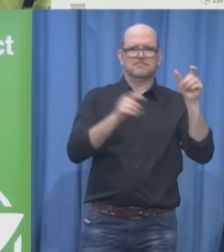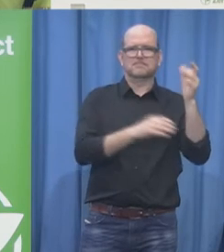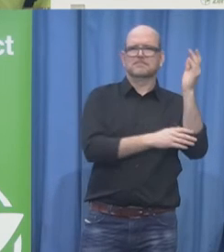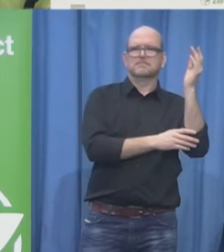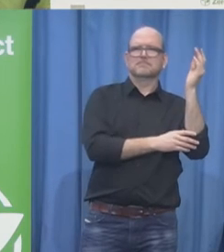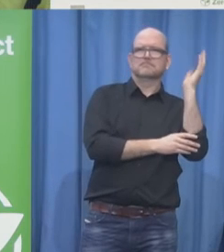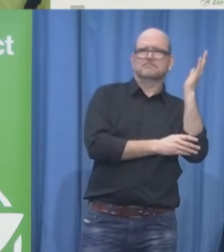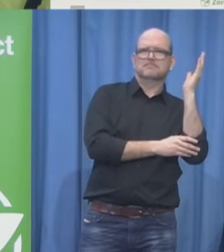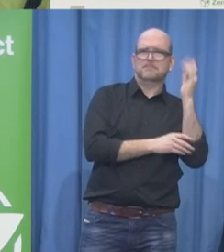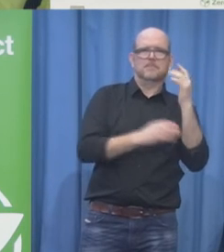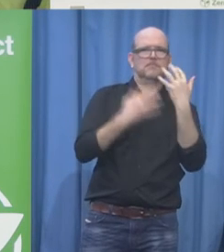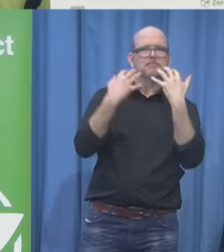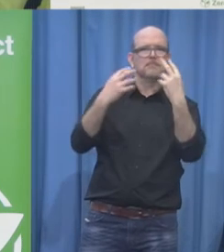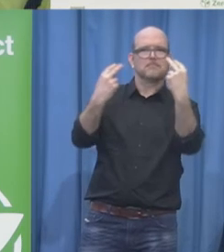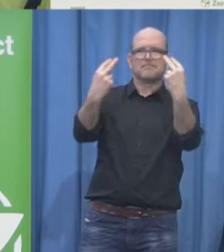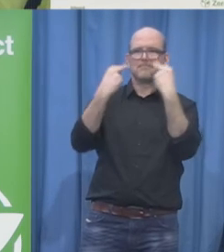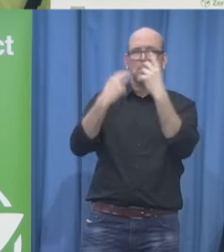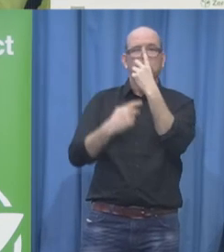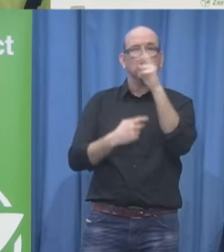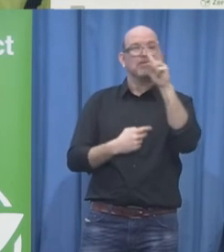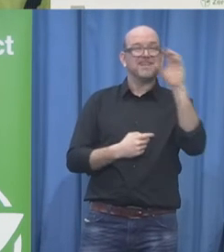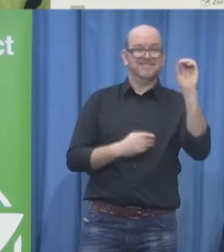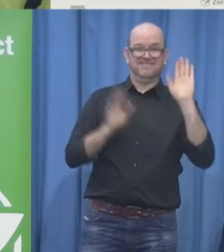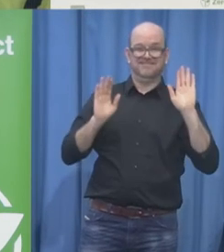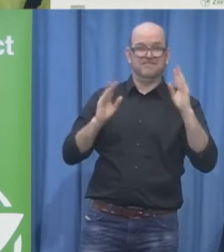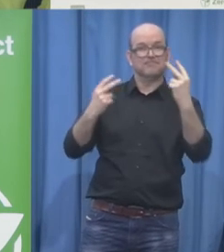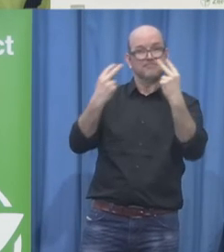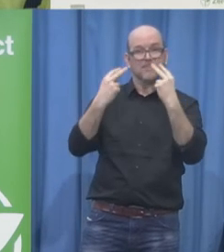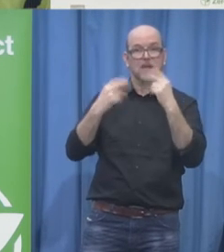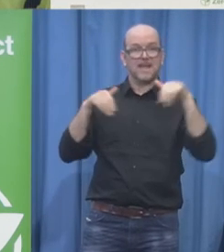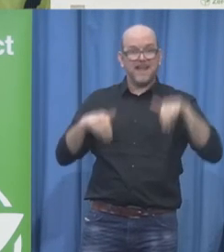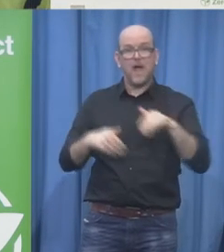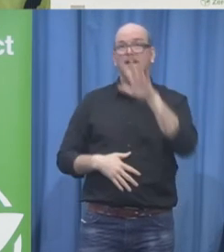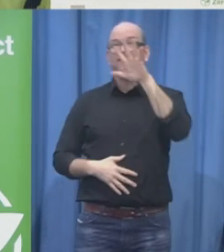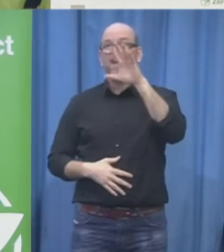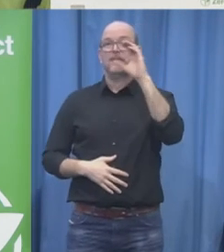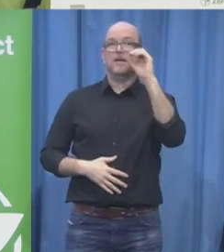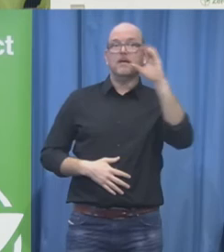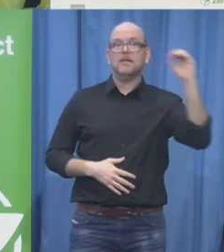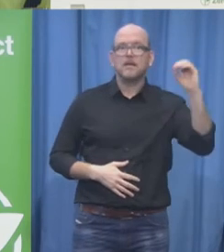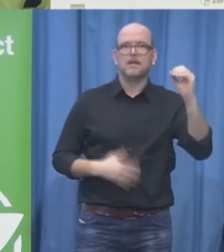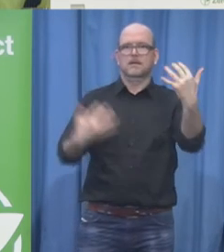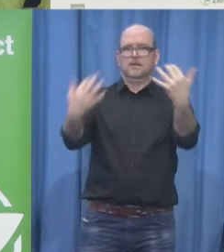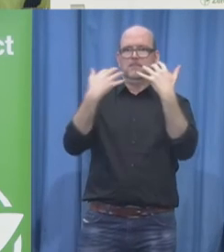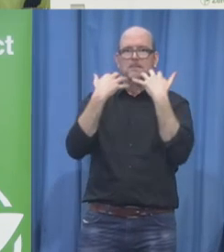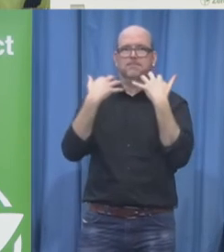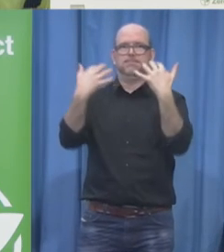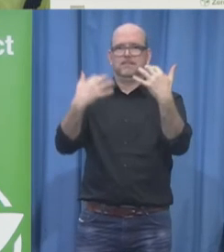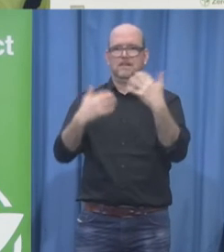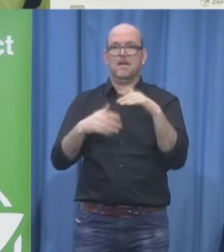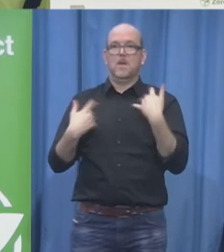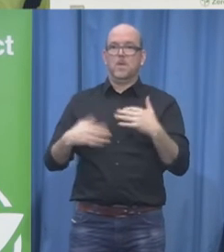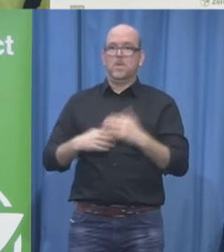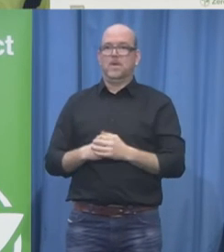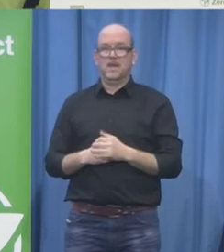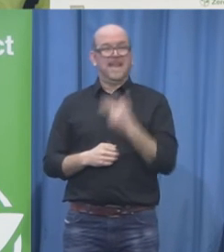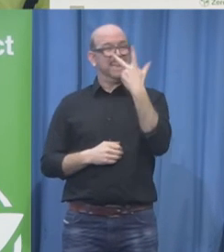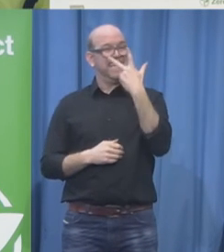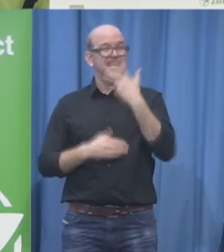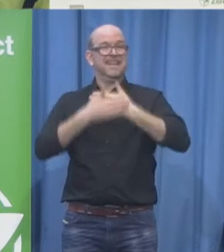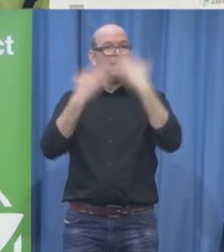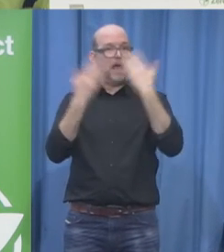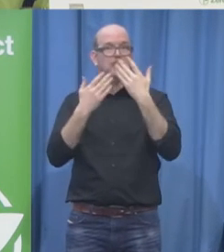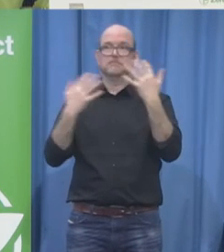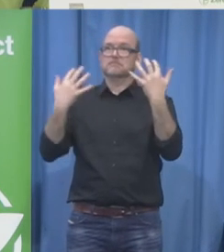will last almost three days today it has thus definitely become more